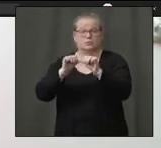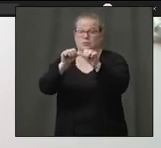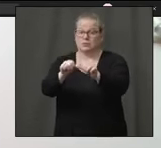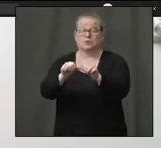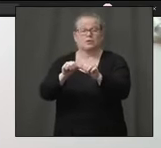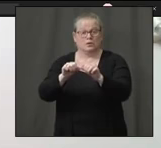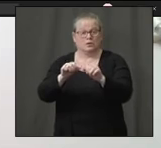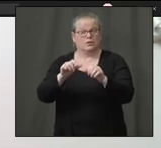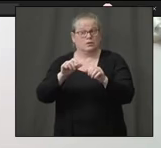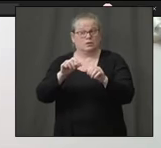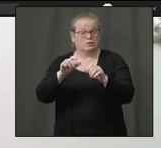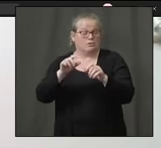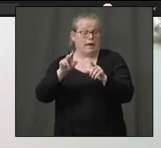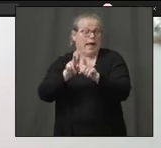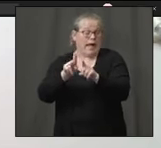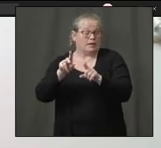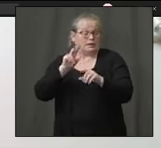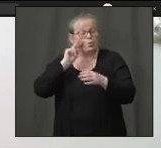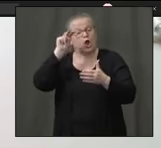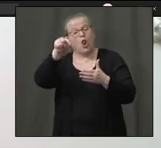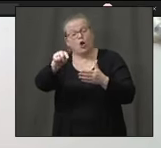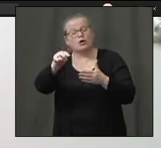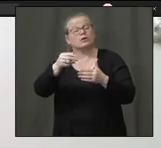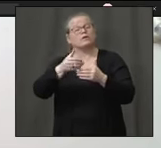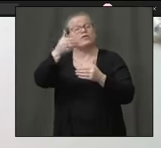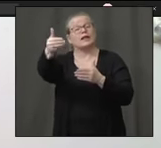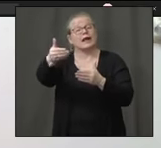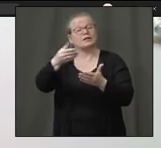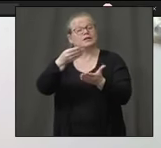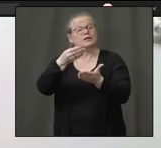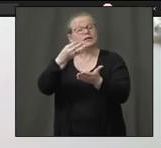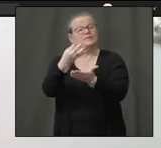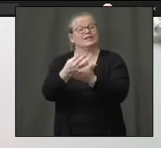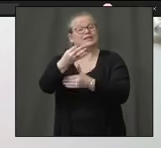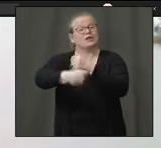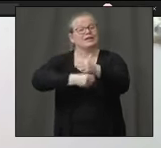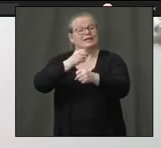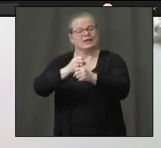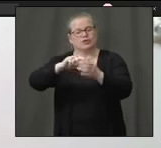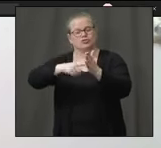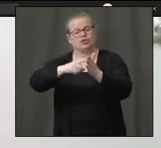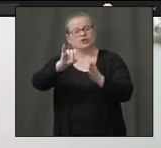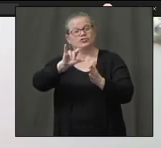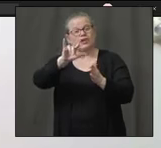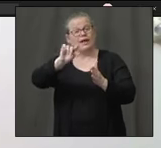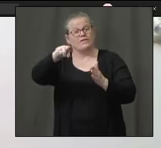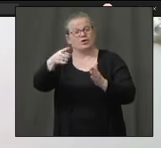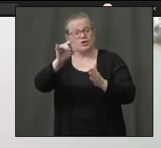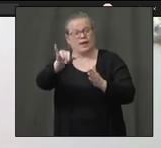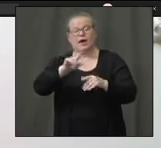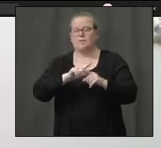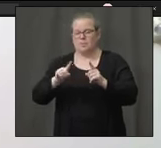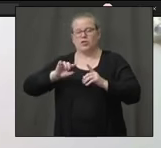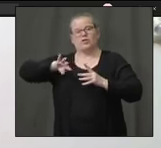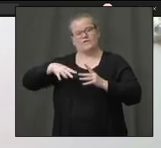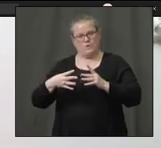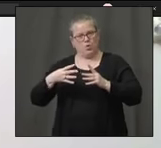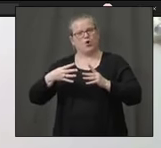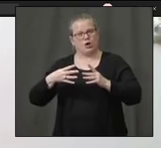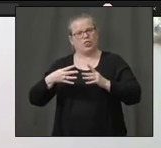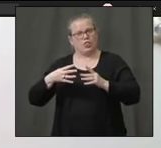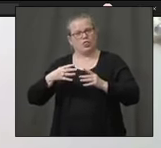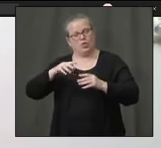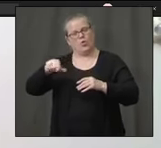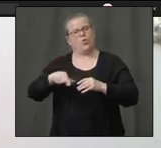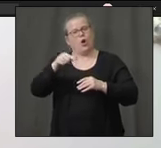the next fiscal year, but the fourth quarter payment for those nonprofits have been provided and has been out the door for months.